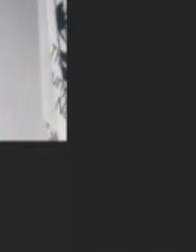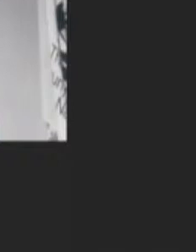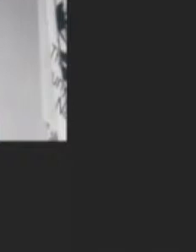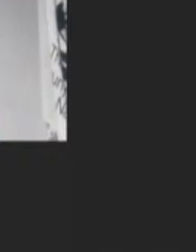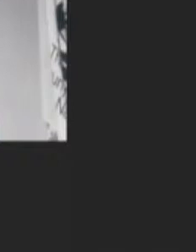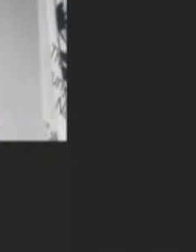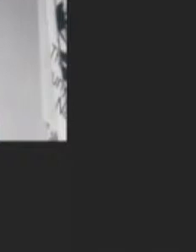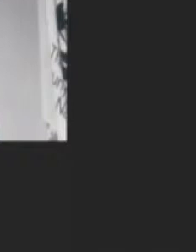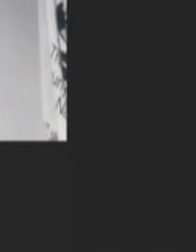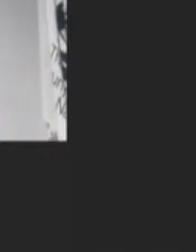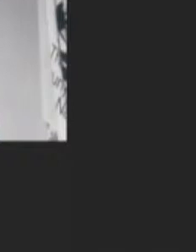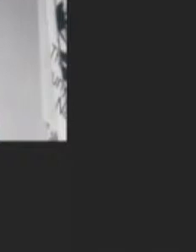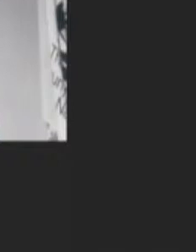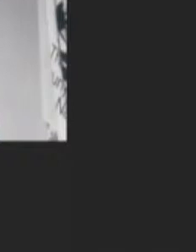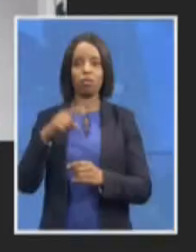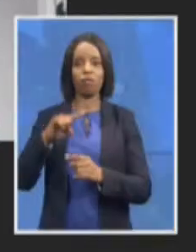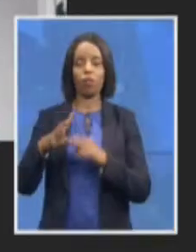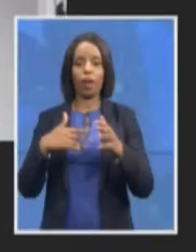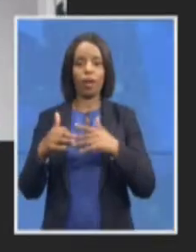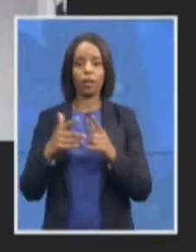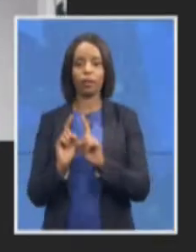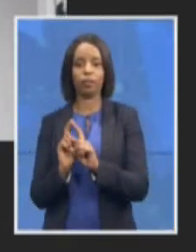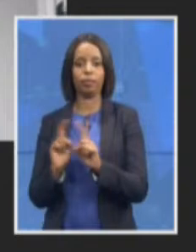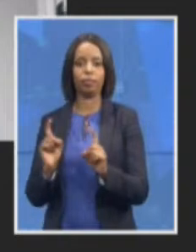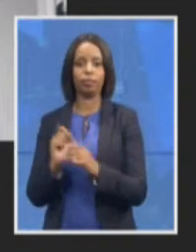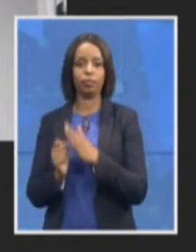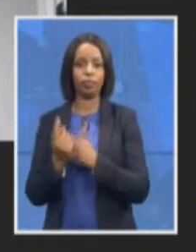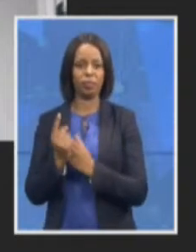are they still there and secondly